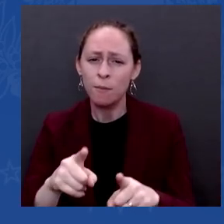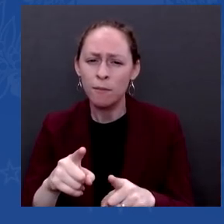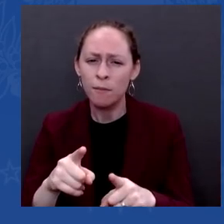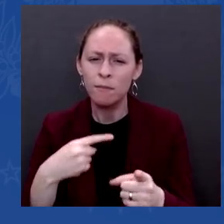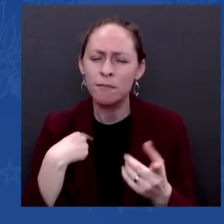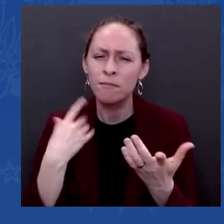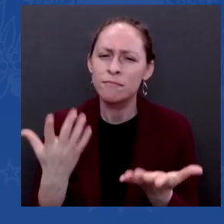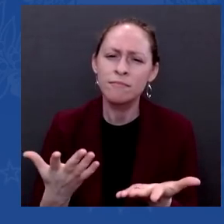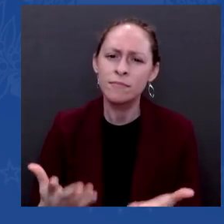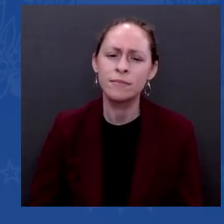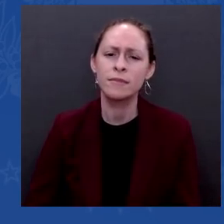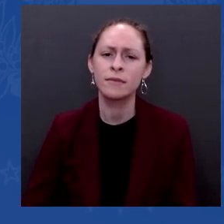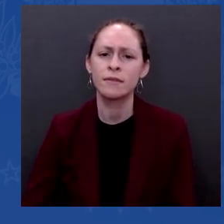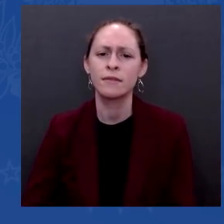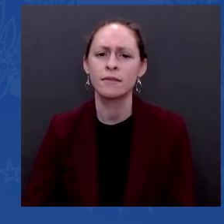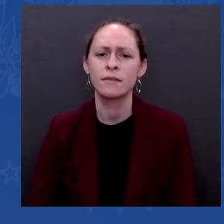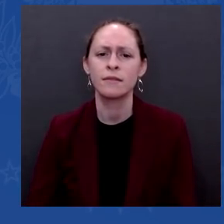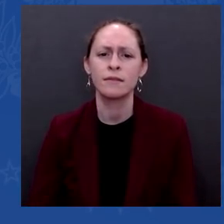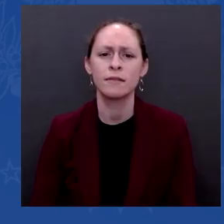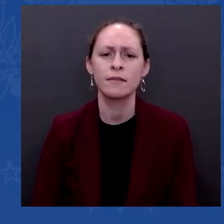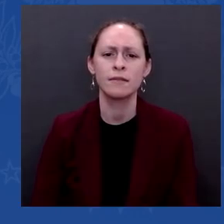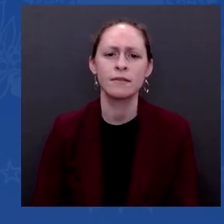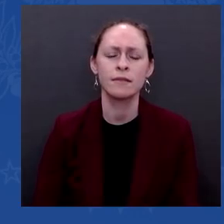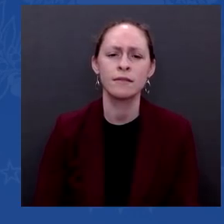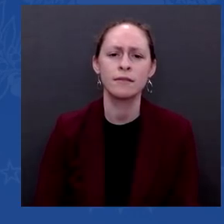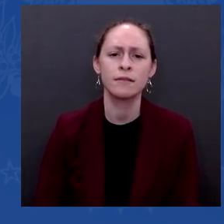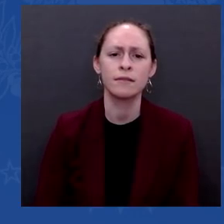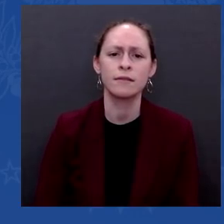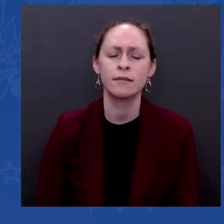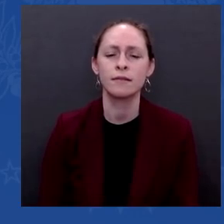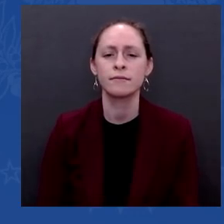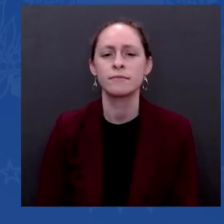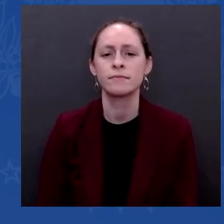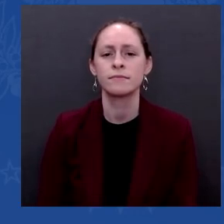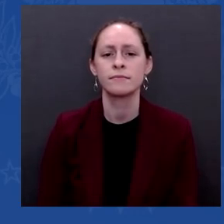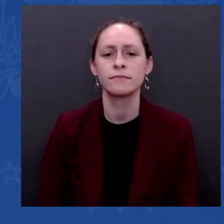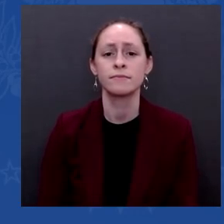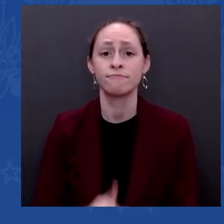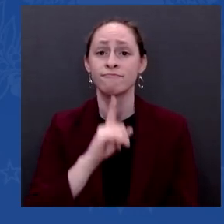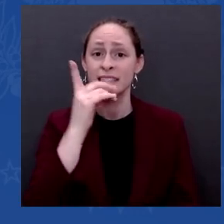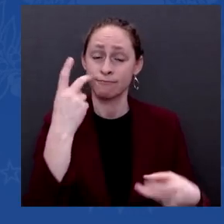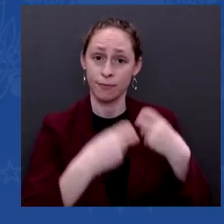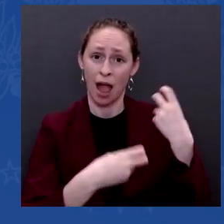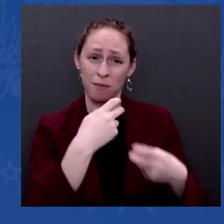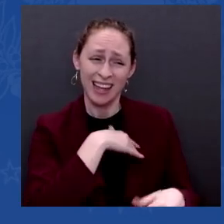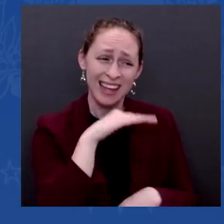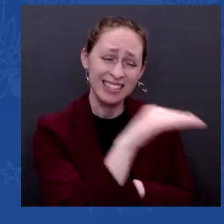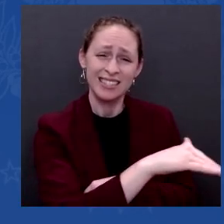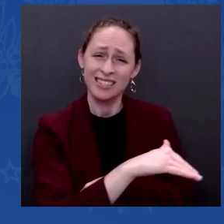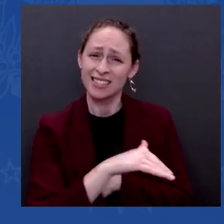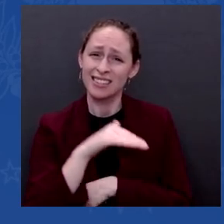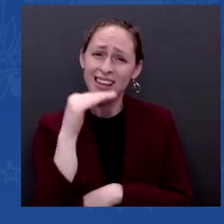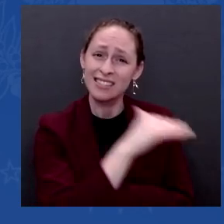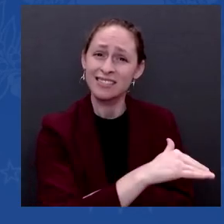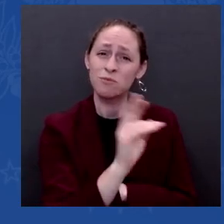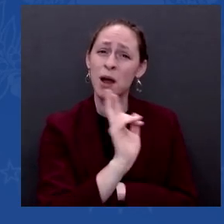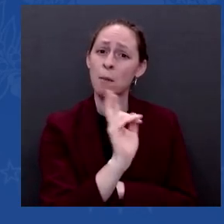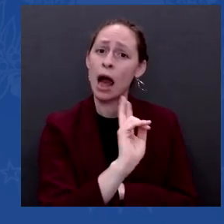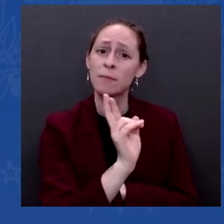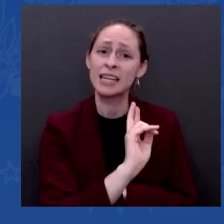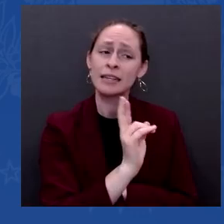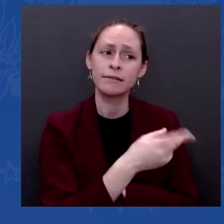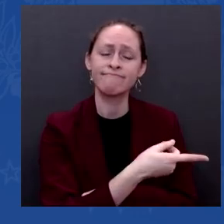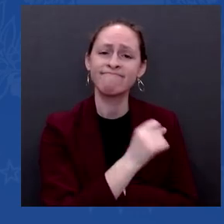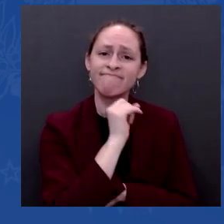I did not anticipate that there'd be such a stalwart effort to make sure that the most